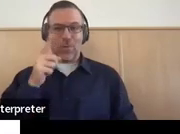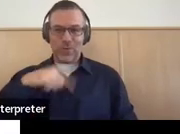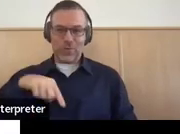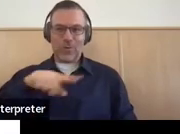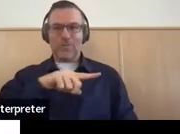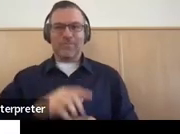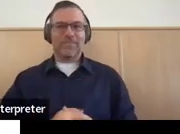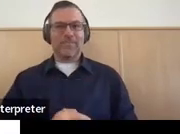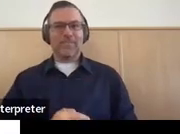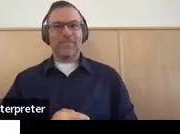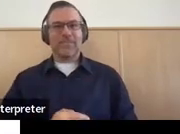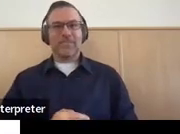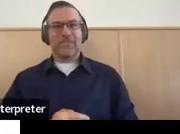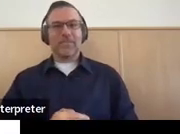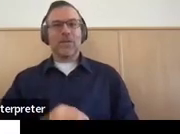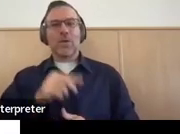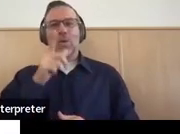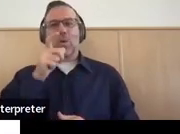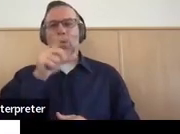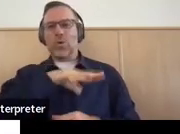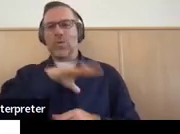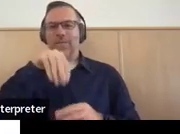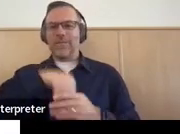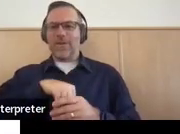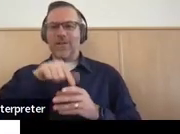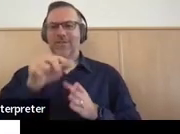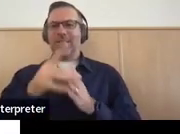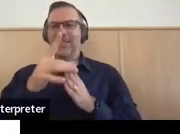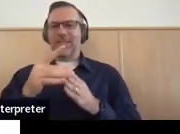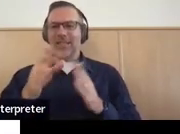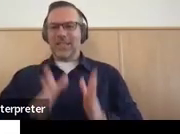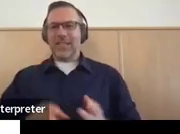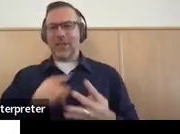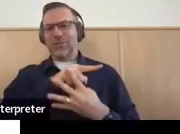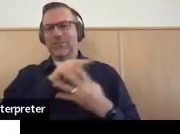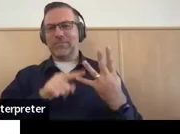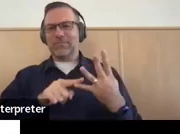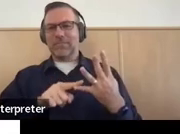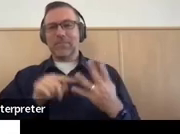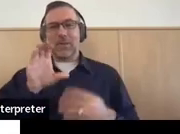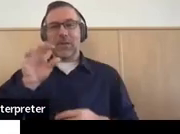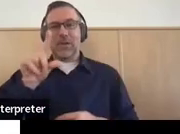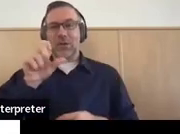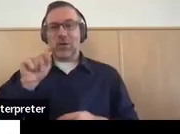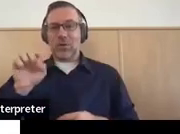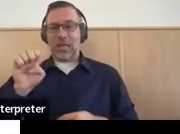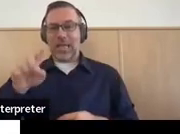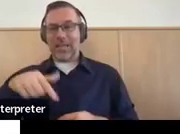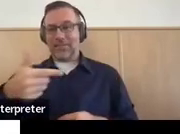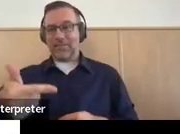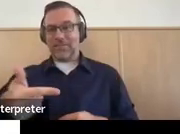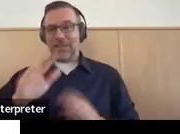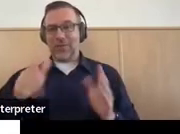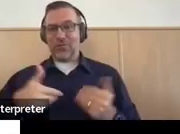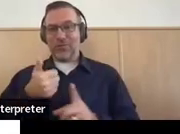here is us. Here's our contact information. Colette, do you want to come on and say hello again? Introduce yourself.